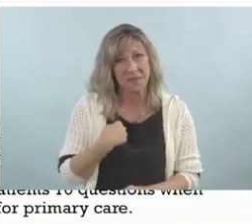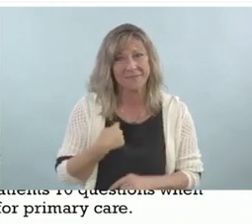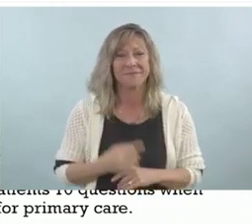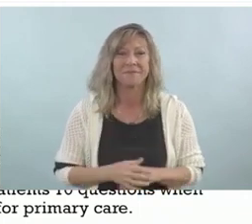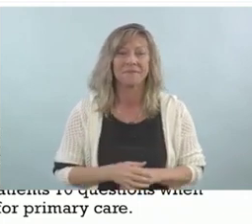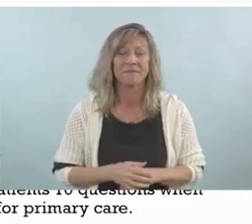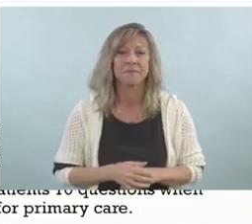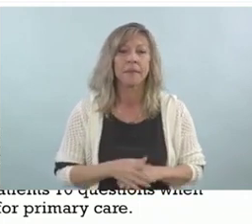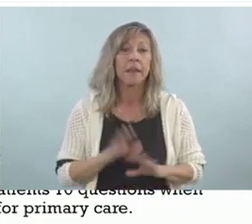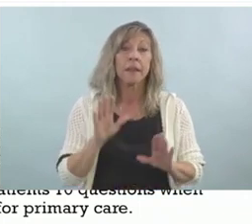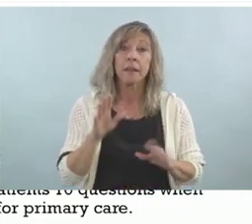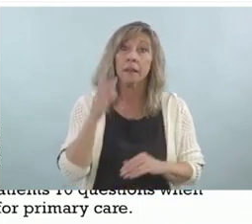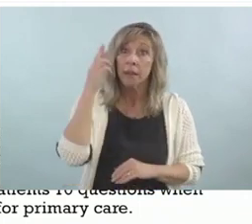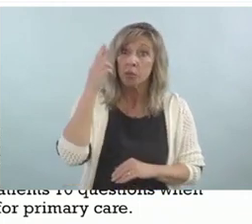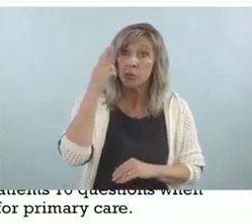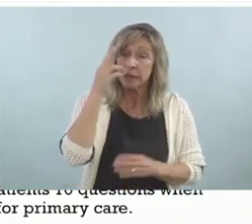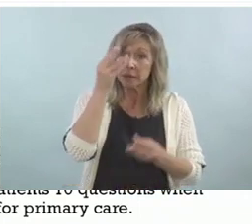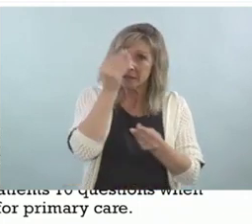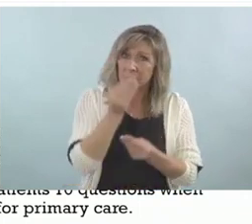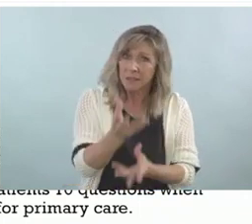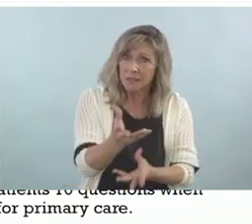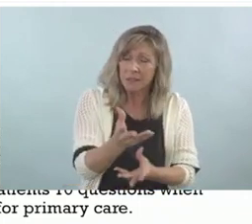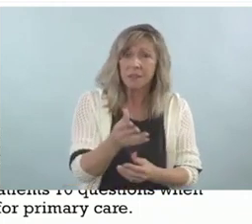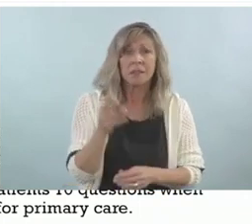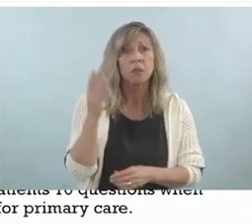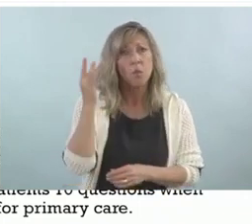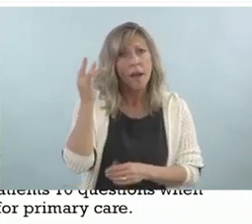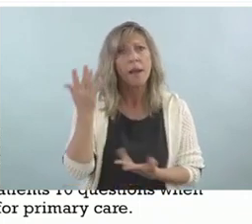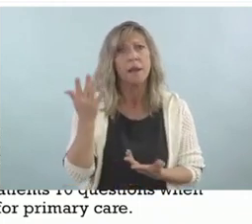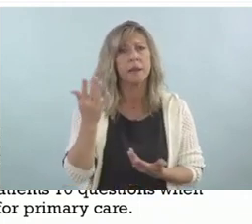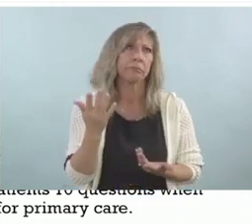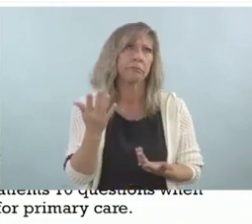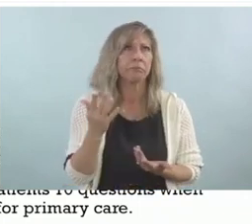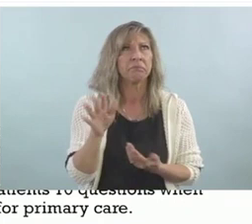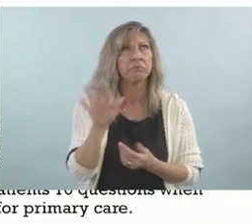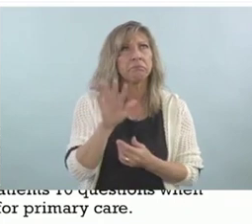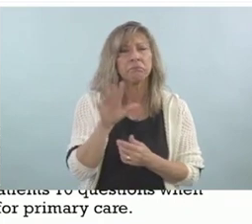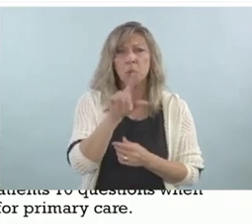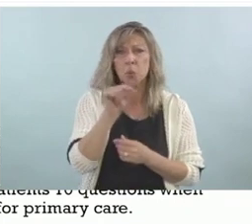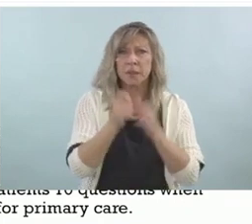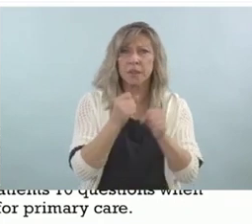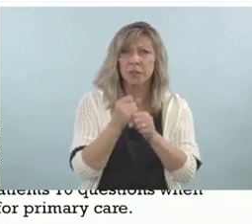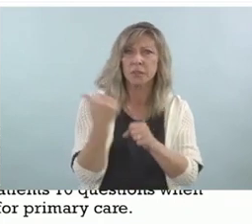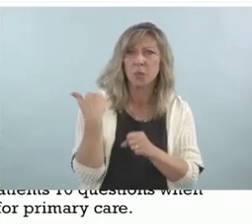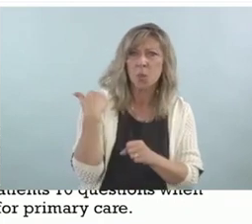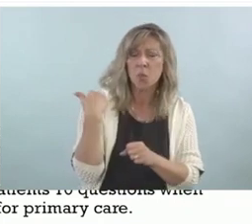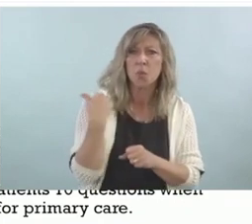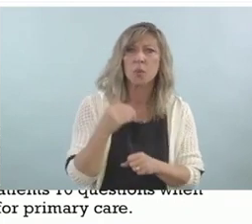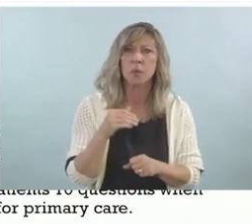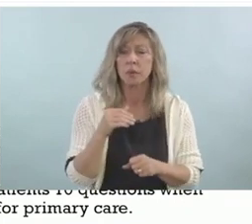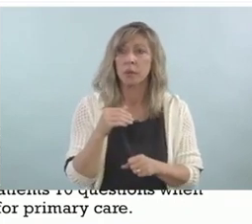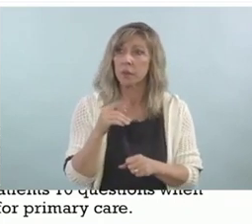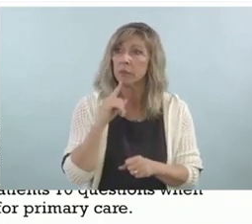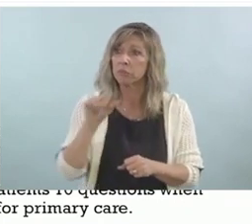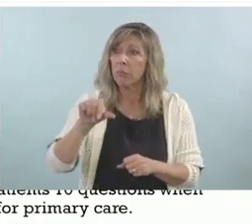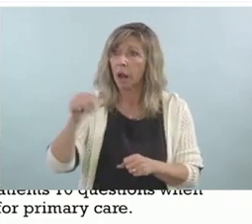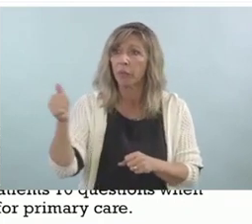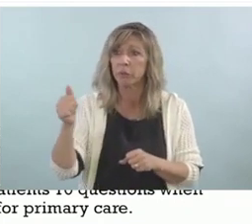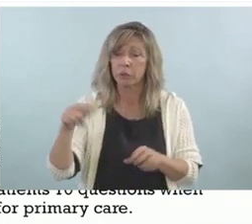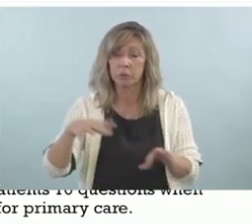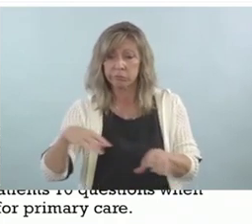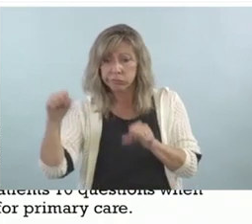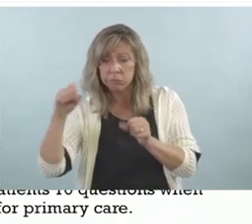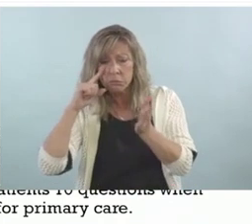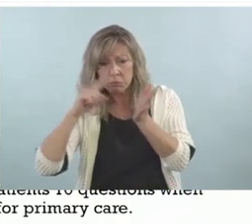you because just about 20 years ago, there was another study that I think has the same sort of potential for